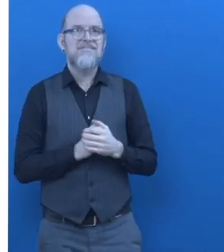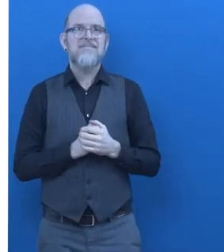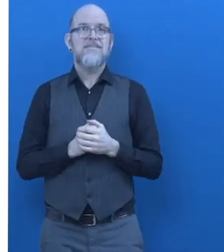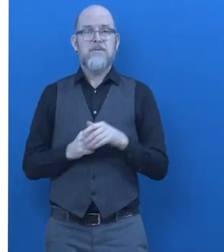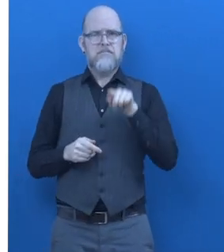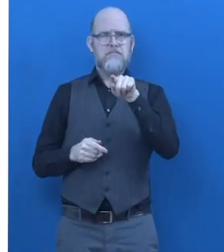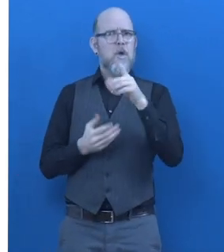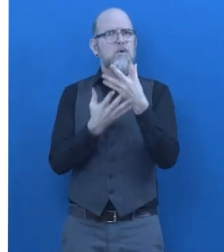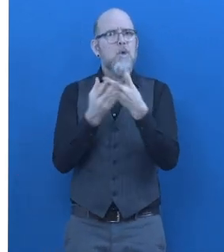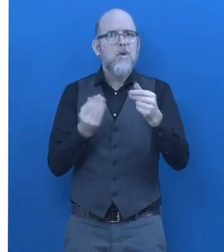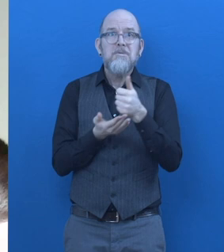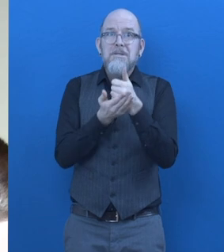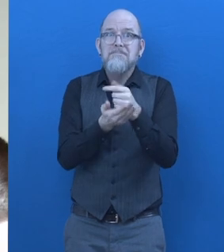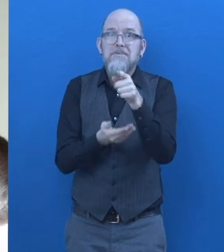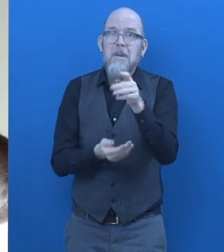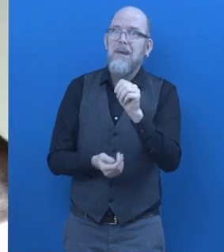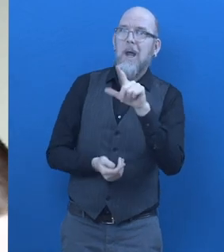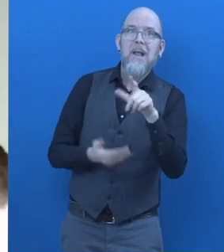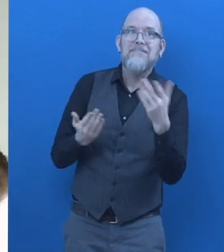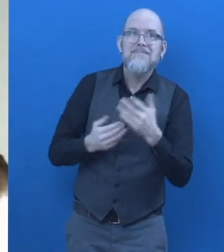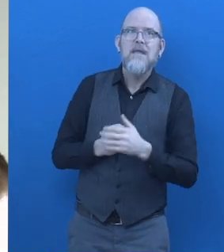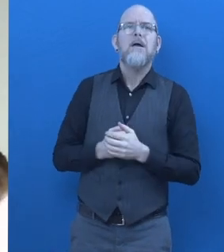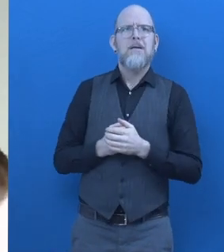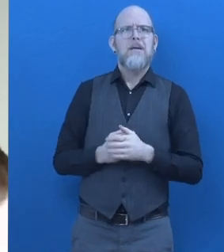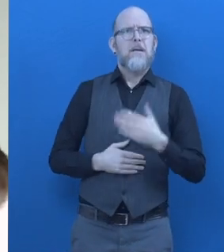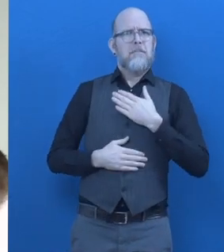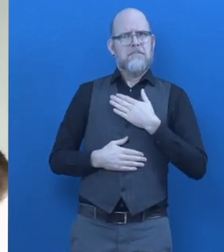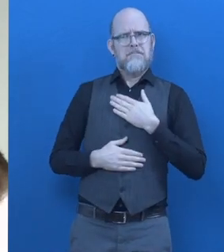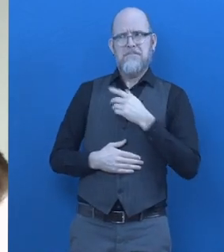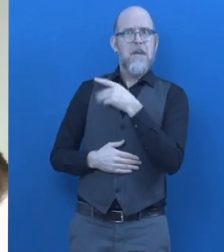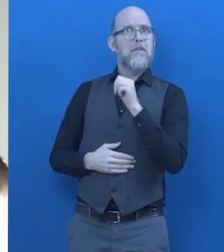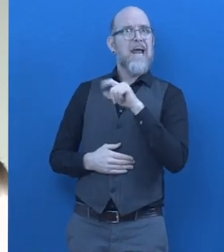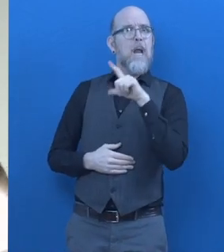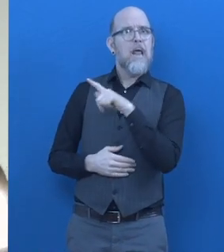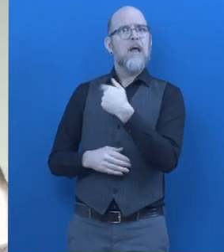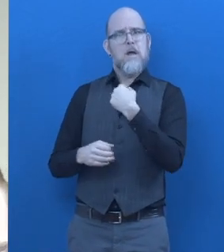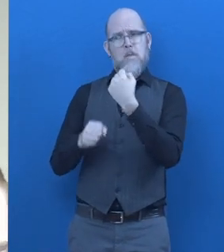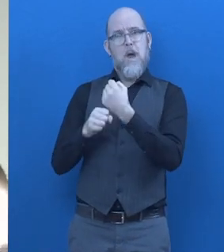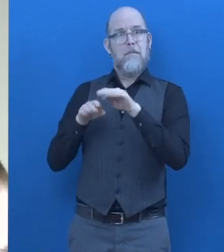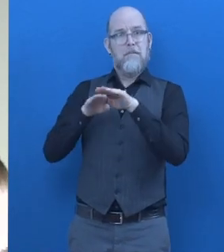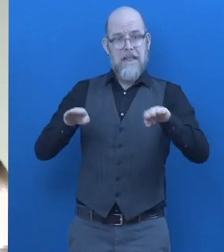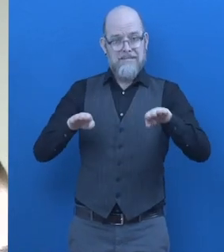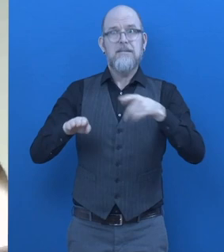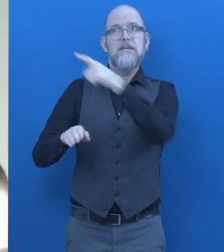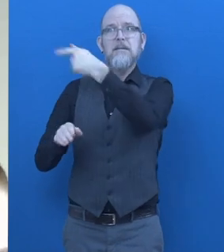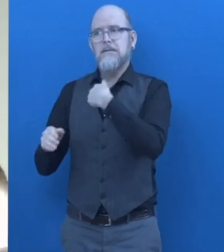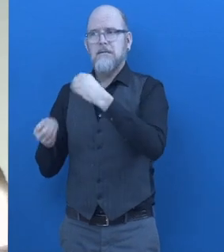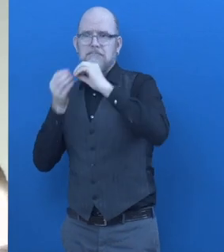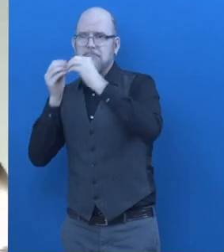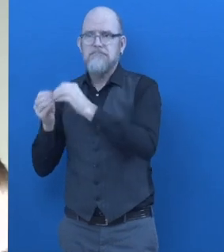Luke, a beneficiary. Using MicroLink's Workplace Adjustment Service has meant that I can